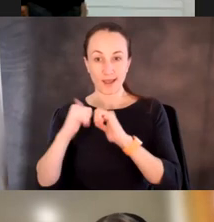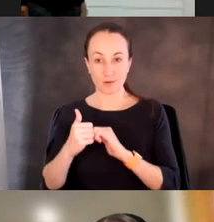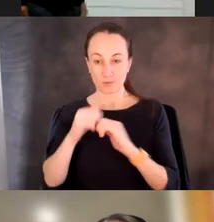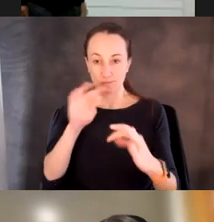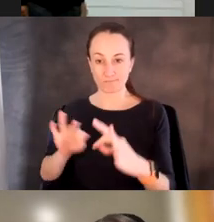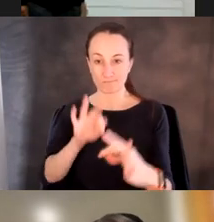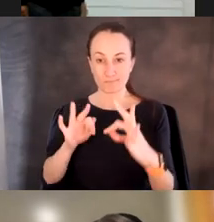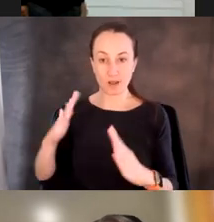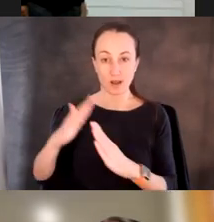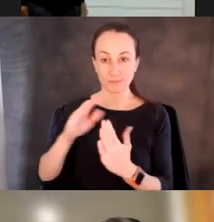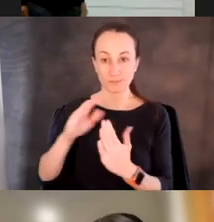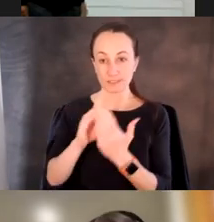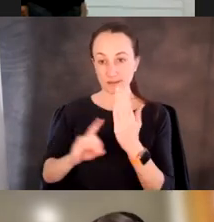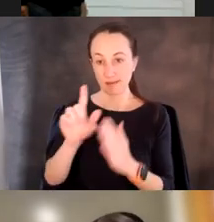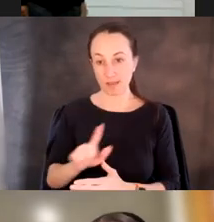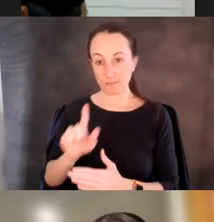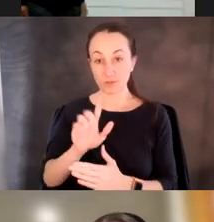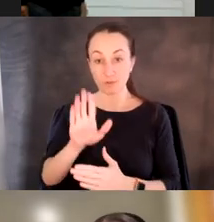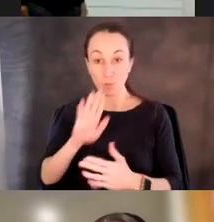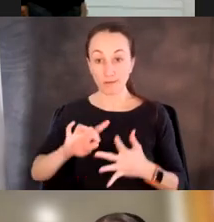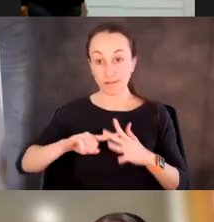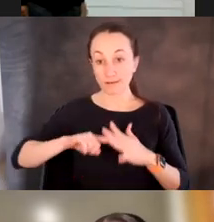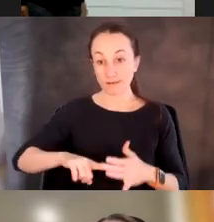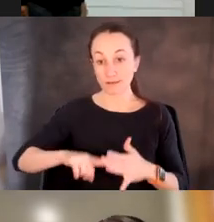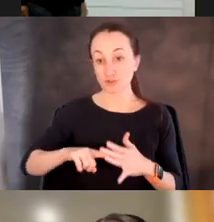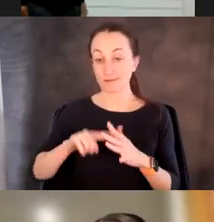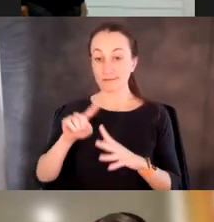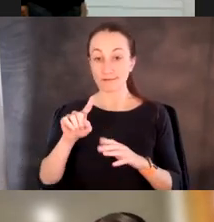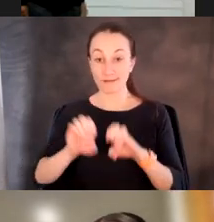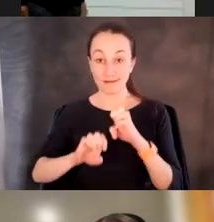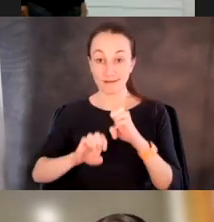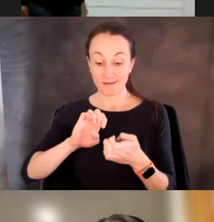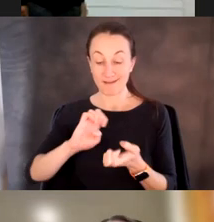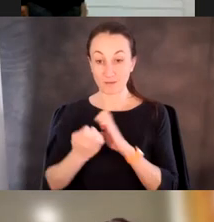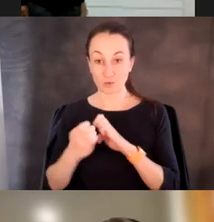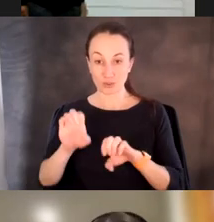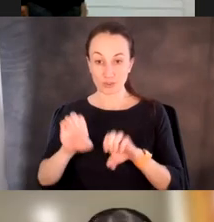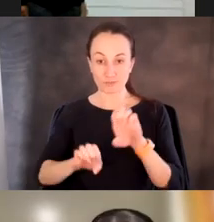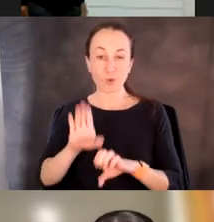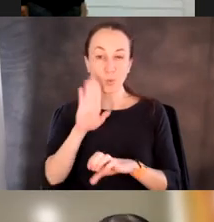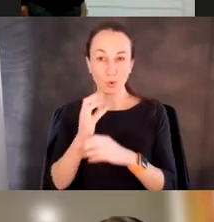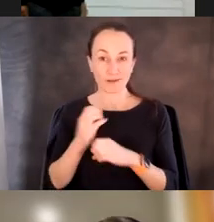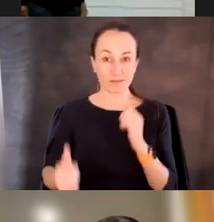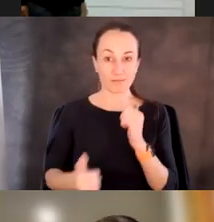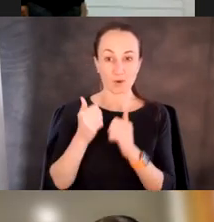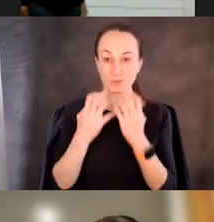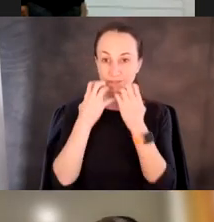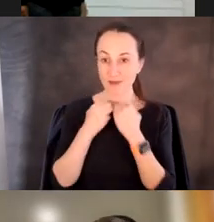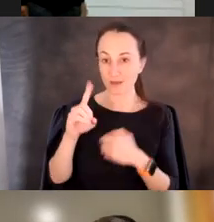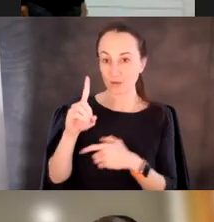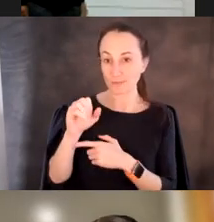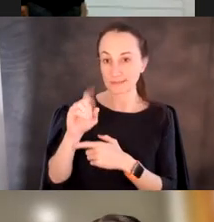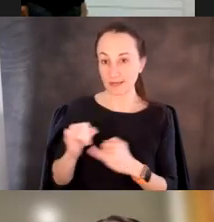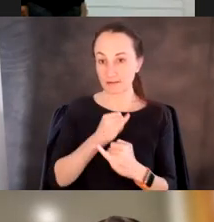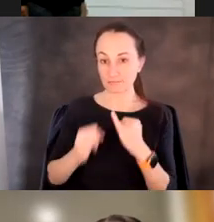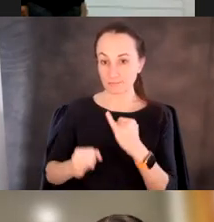design libraries that we're initiating evolution experiments with such that we get the most valuable data out on the